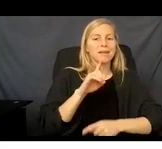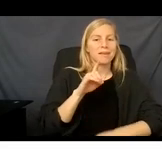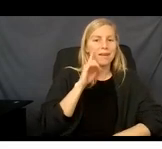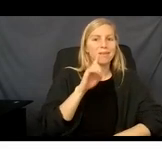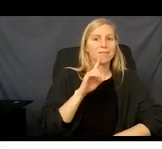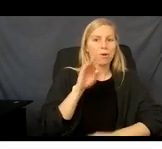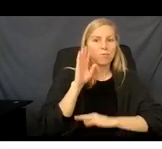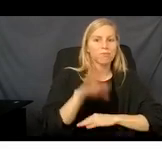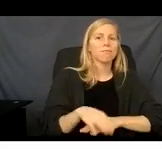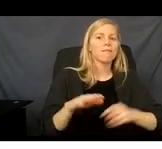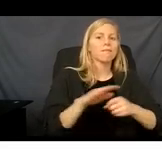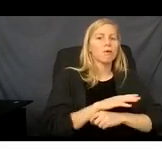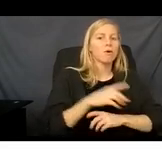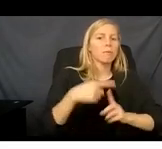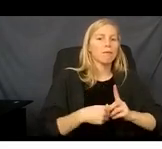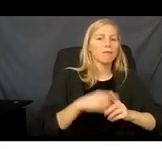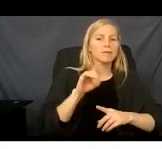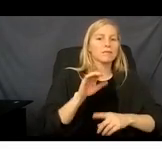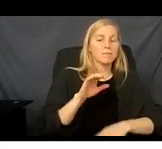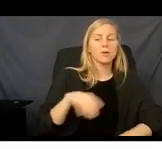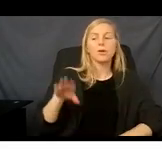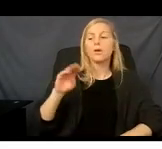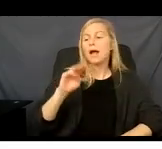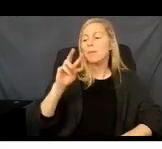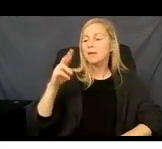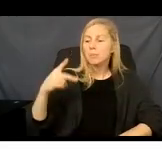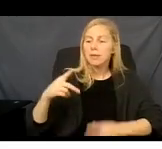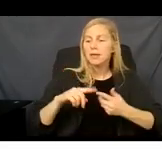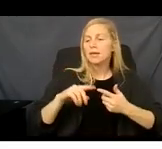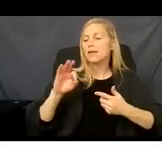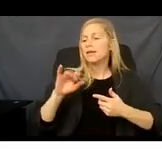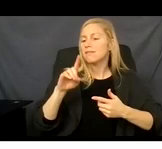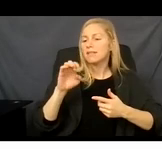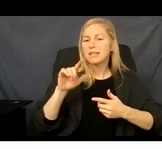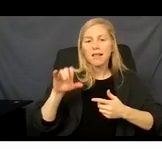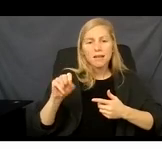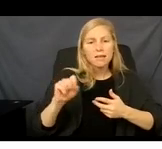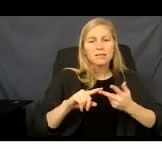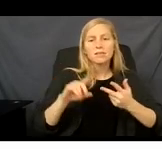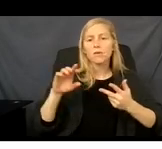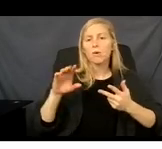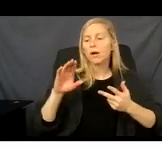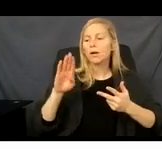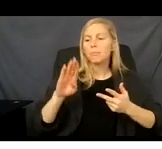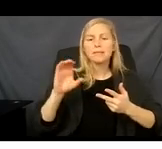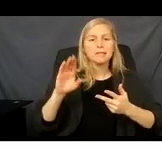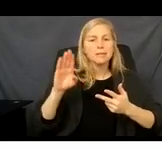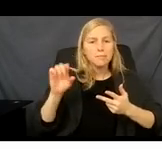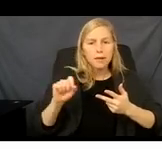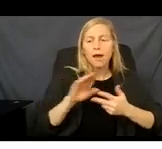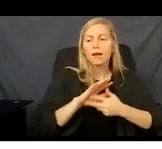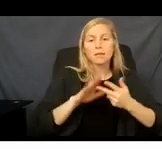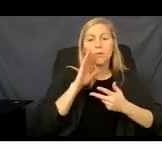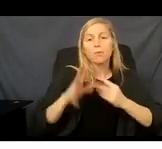And your MVP, Fidelity, or Excellence Blue Cross Blue Shield, that is the plan you have selected, would be added to your